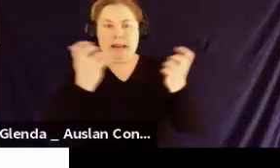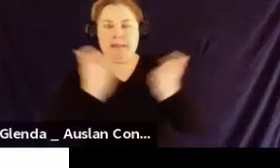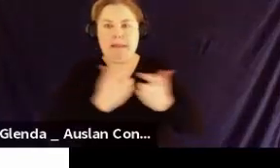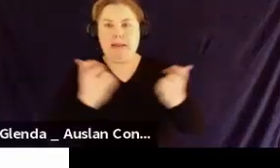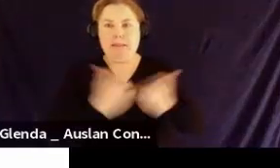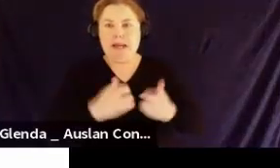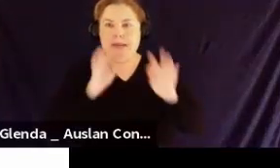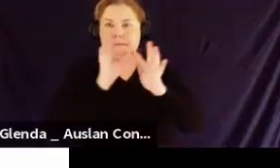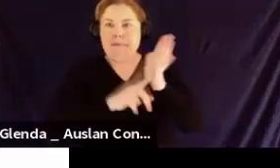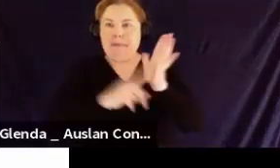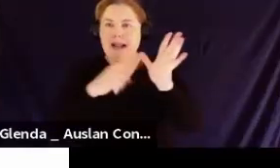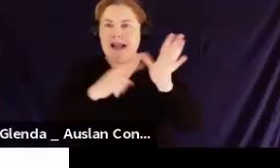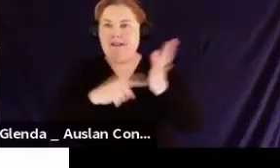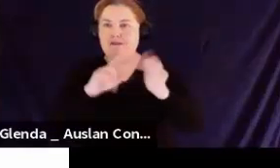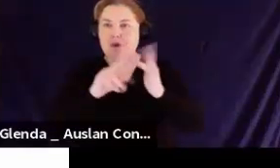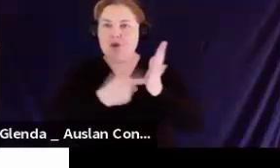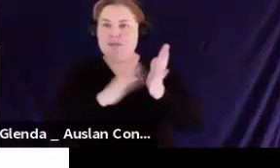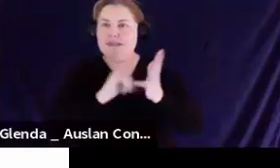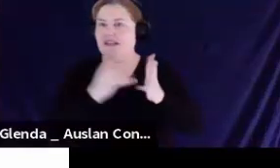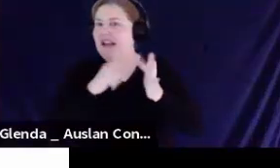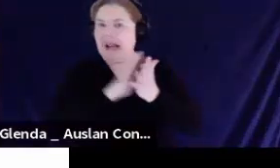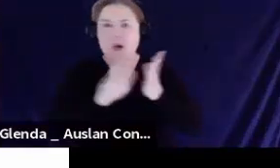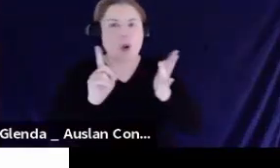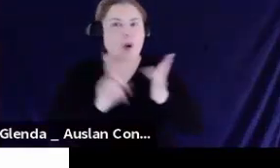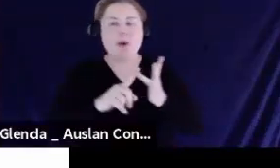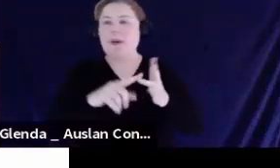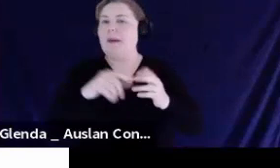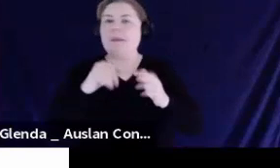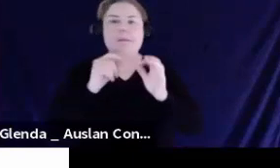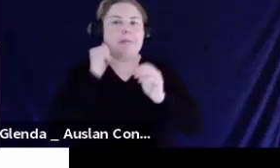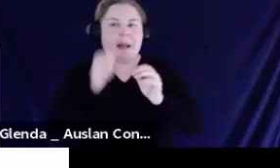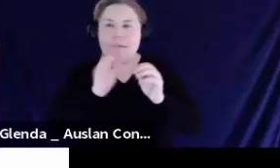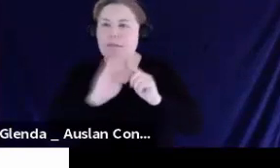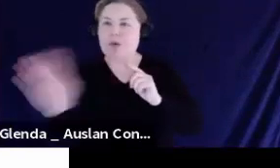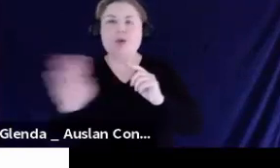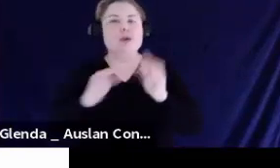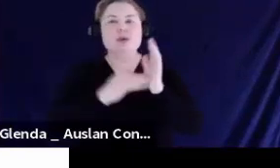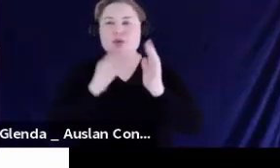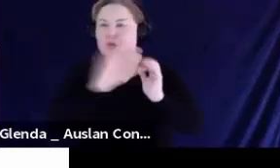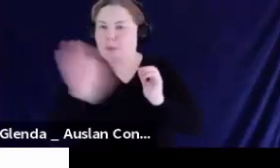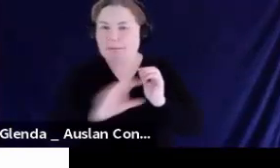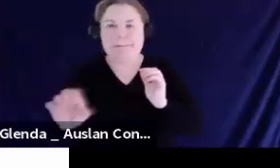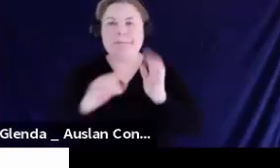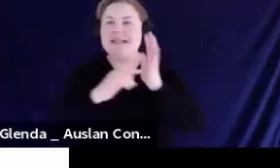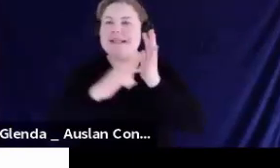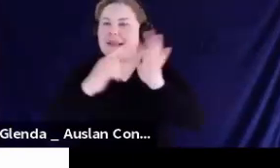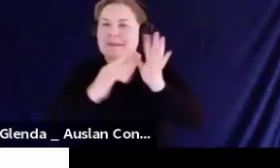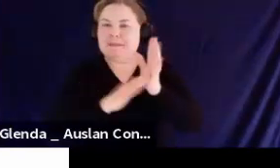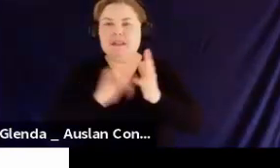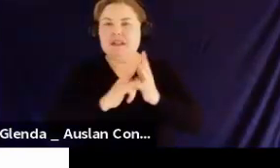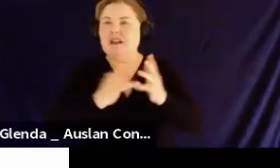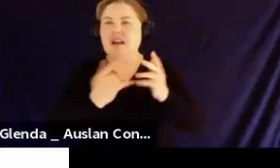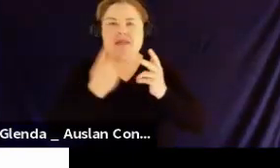mainly on for Echo, Blackboard, Zoom, and Teams. But we will touch on many other issues as well, using YouTube